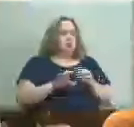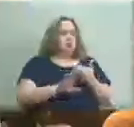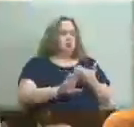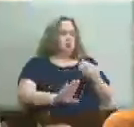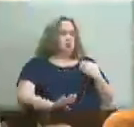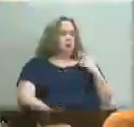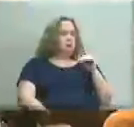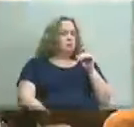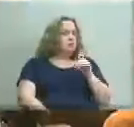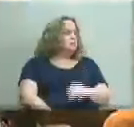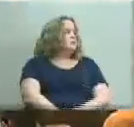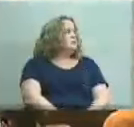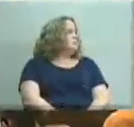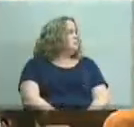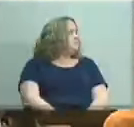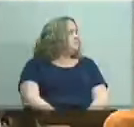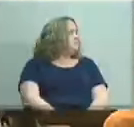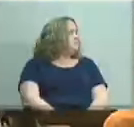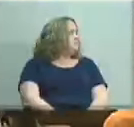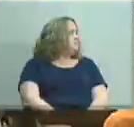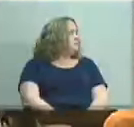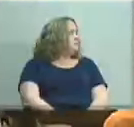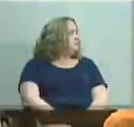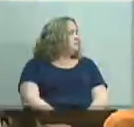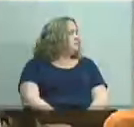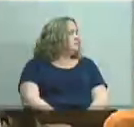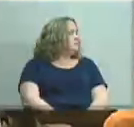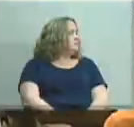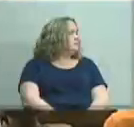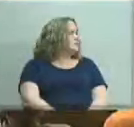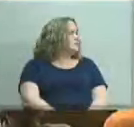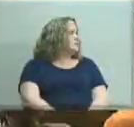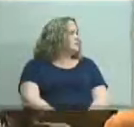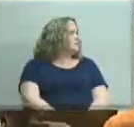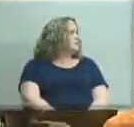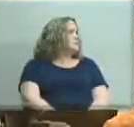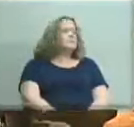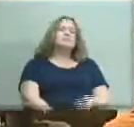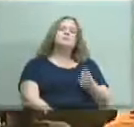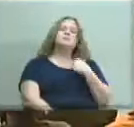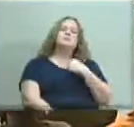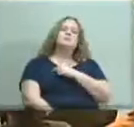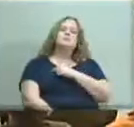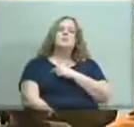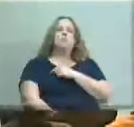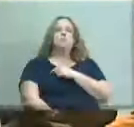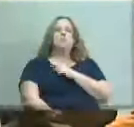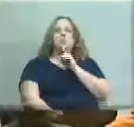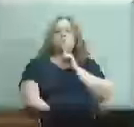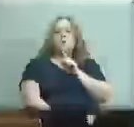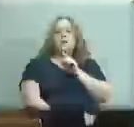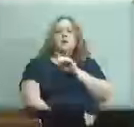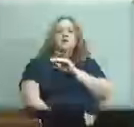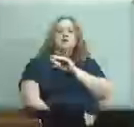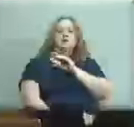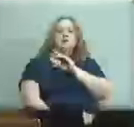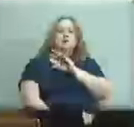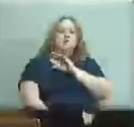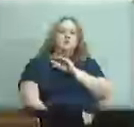thanks for the question we appreciate that um first we're we're sort of good to move into a